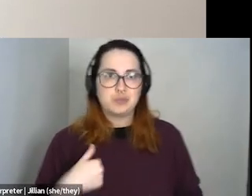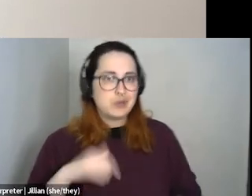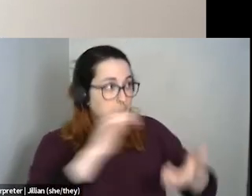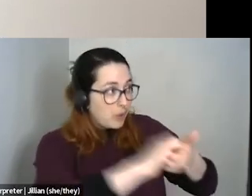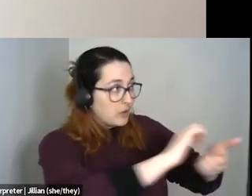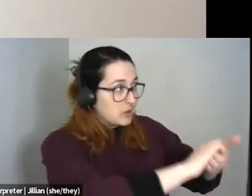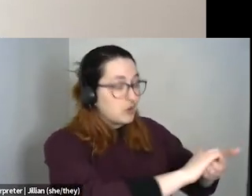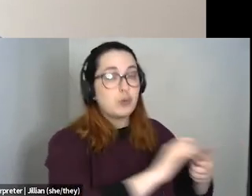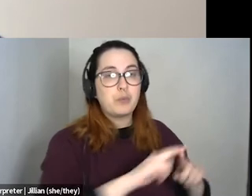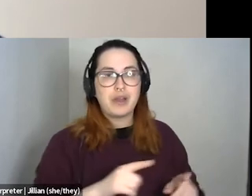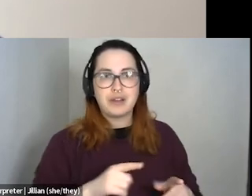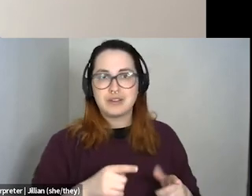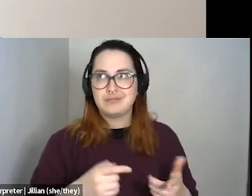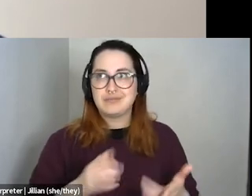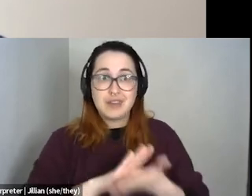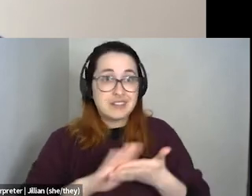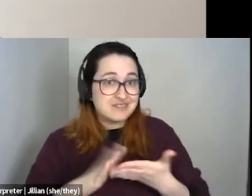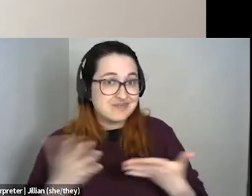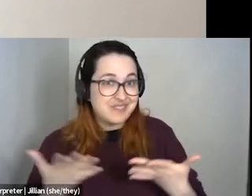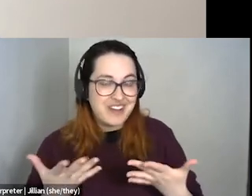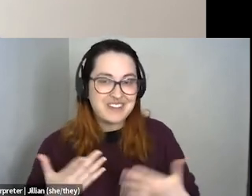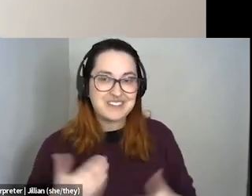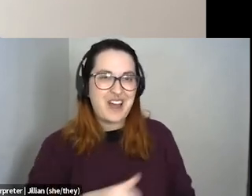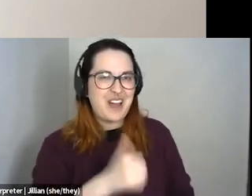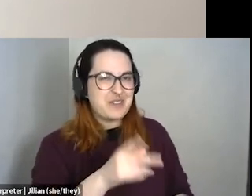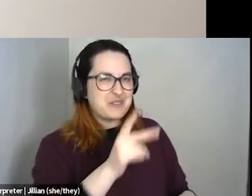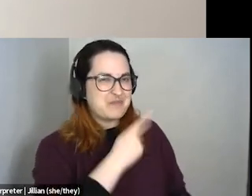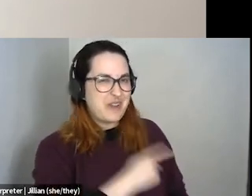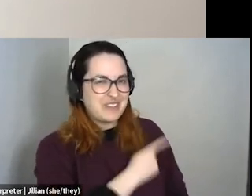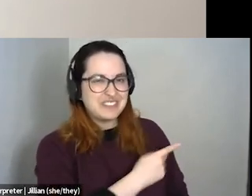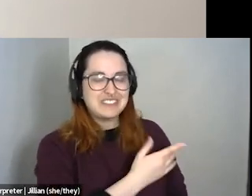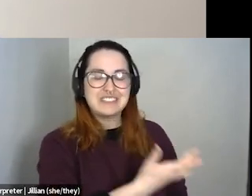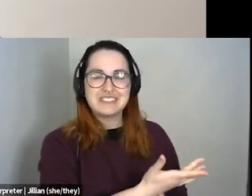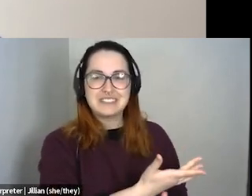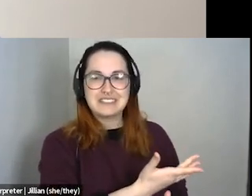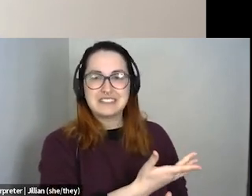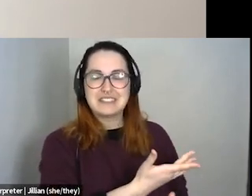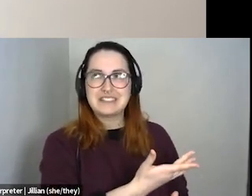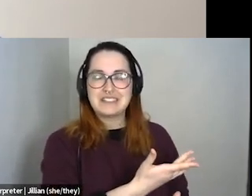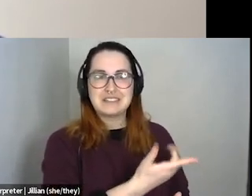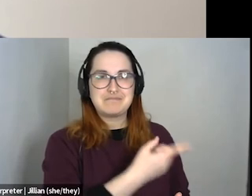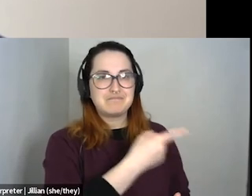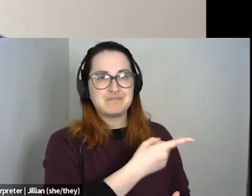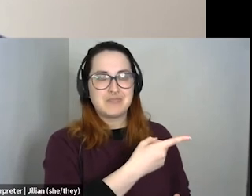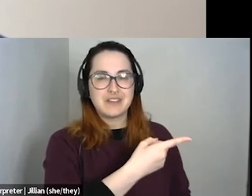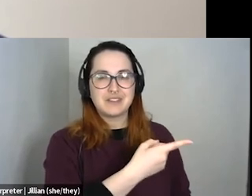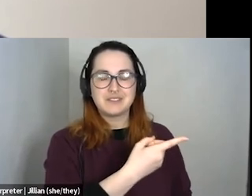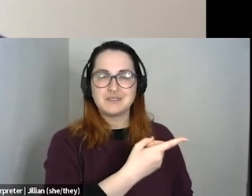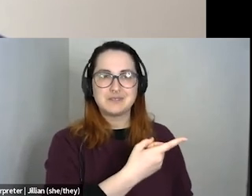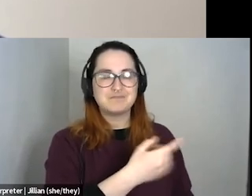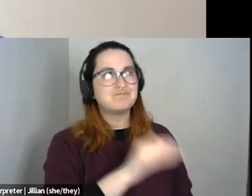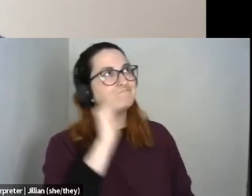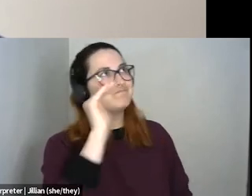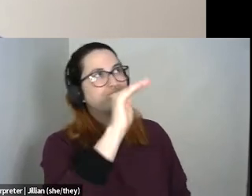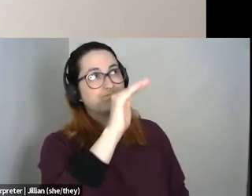know, if other provinces would, um, you know, kind of at least just, you know, just, just make the stand and say, Hey, you know, we're